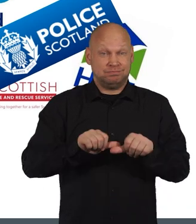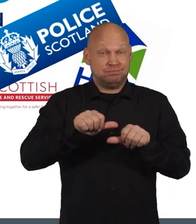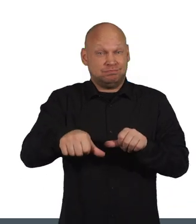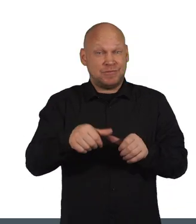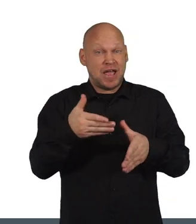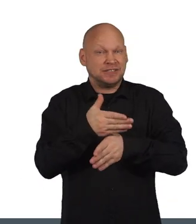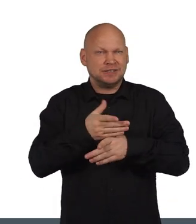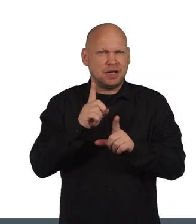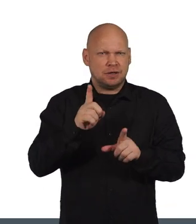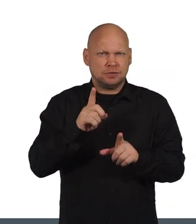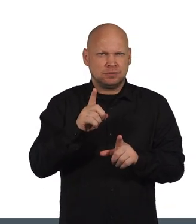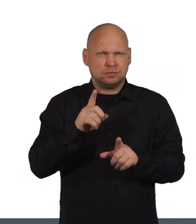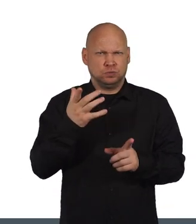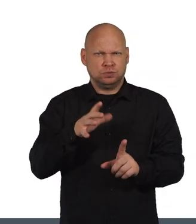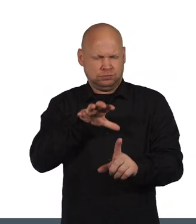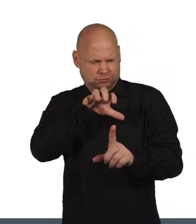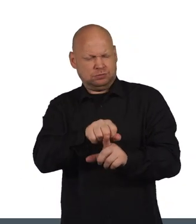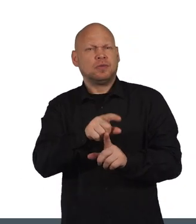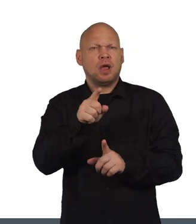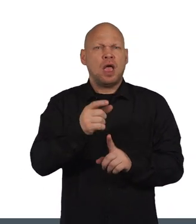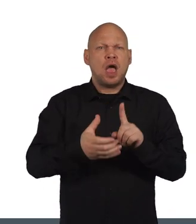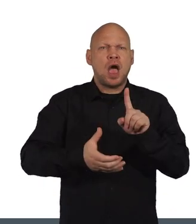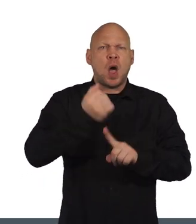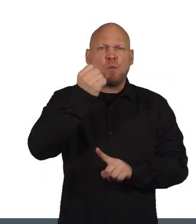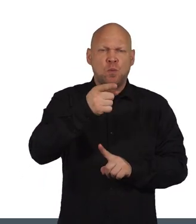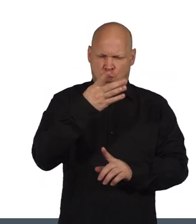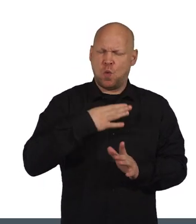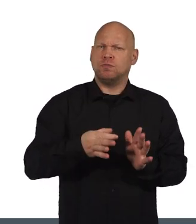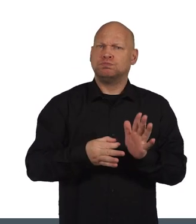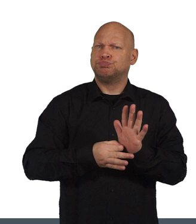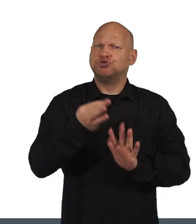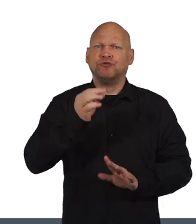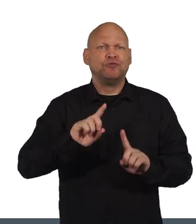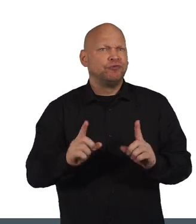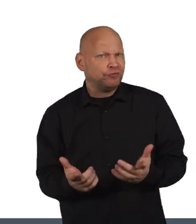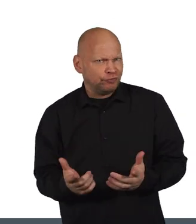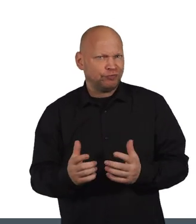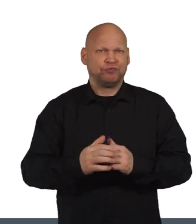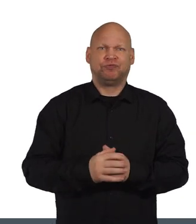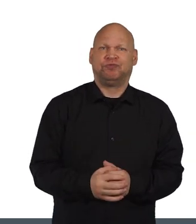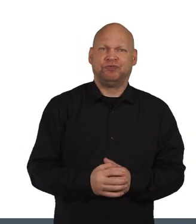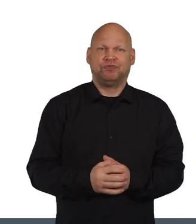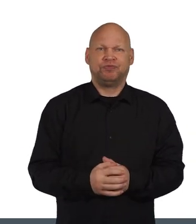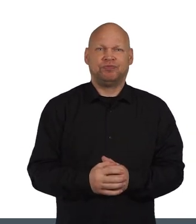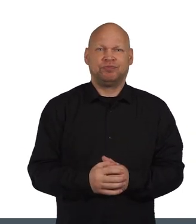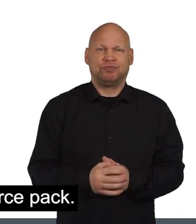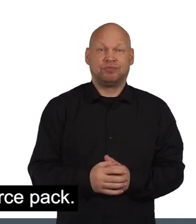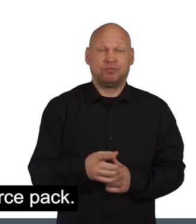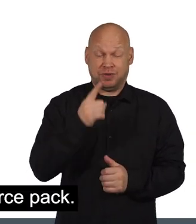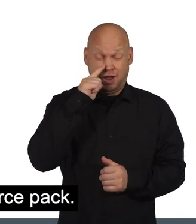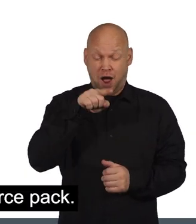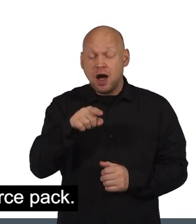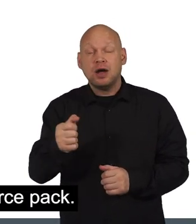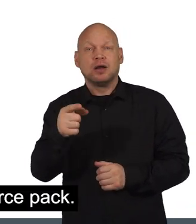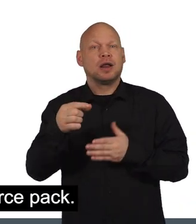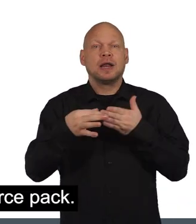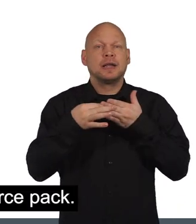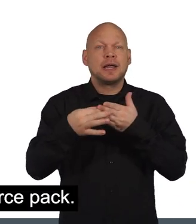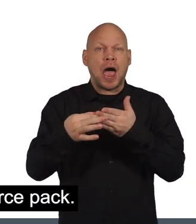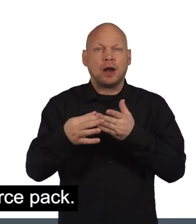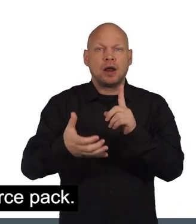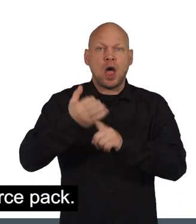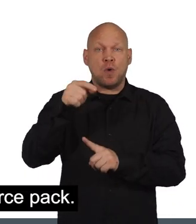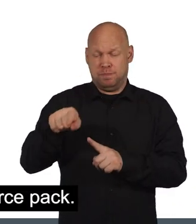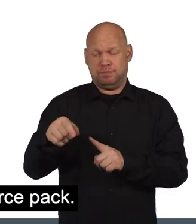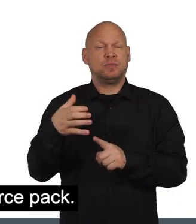The next step in our exercise is to identify the outcome that you want to improve. Again, you can